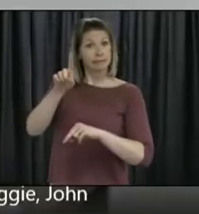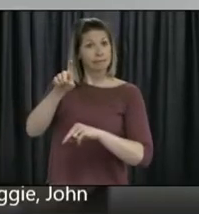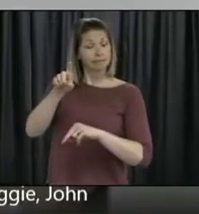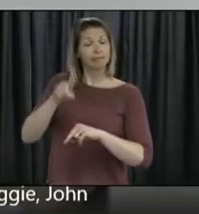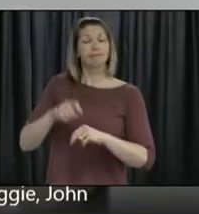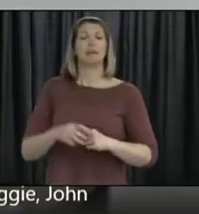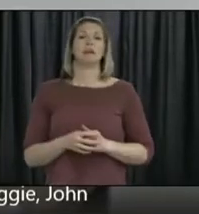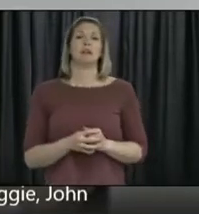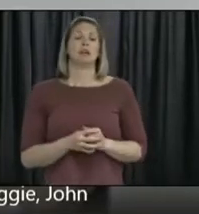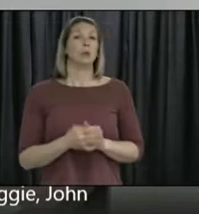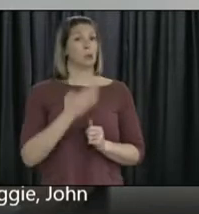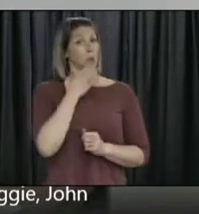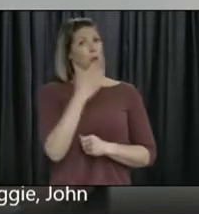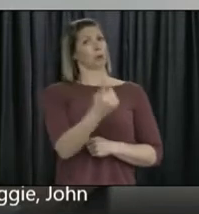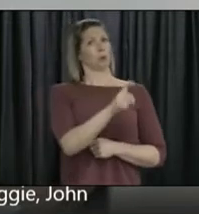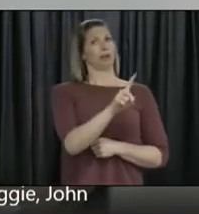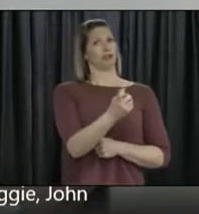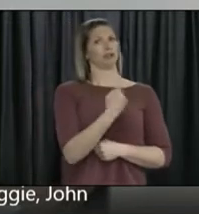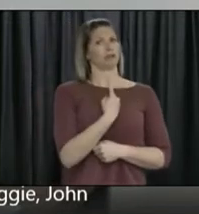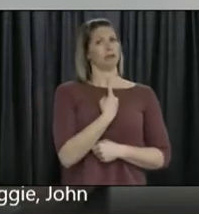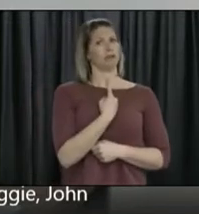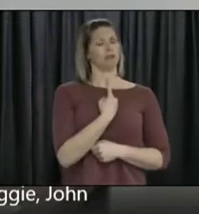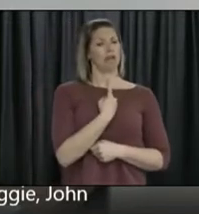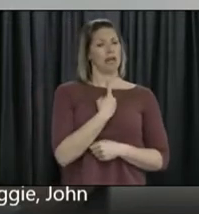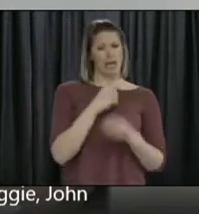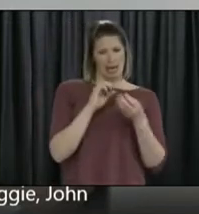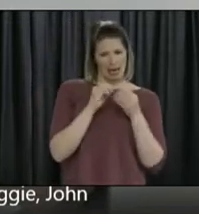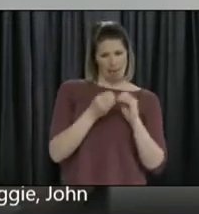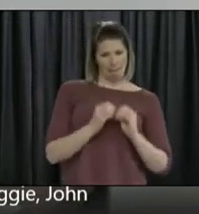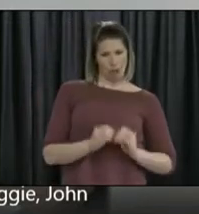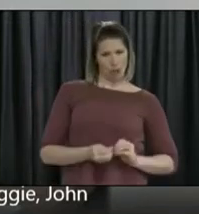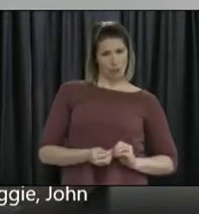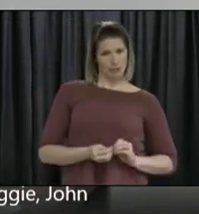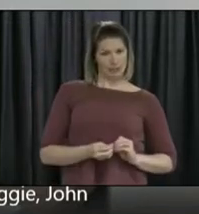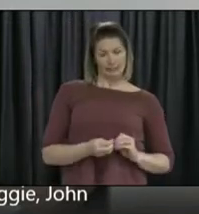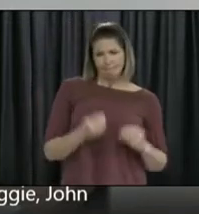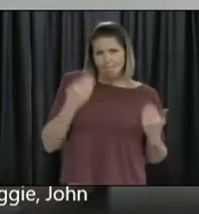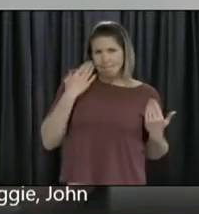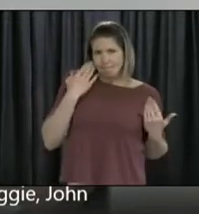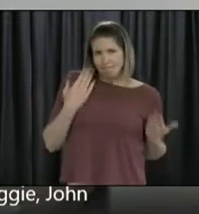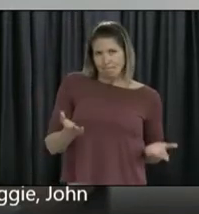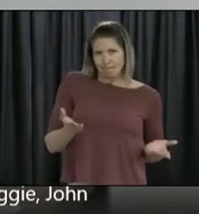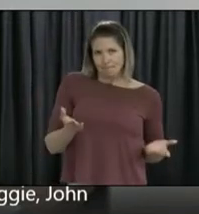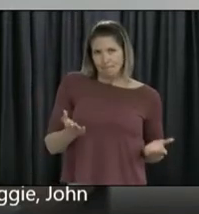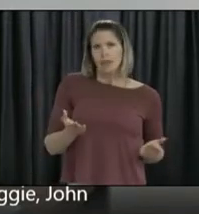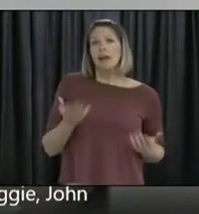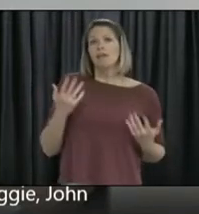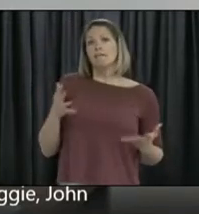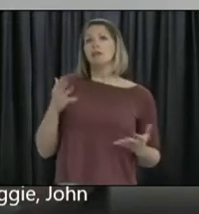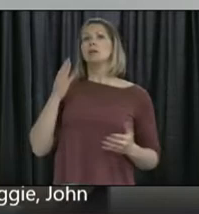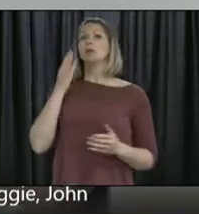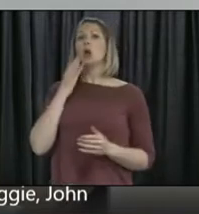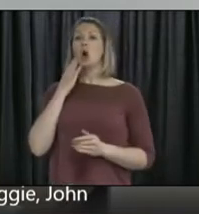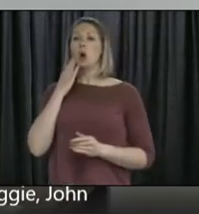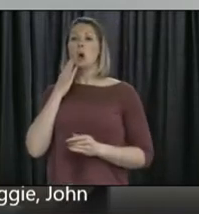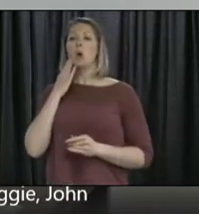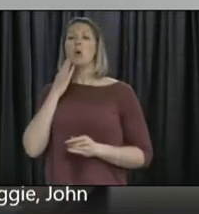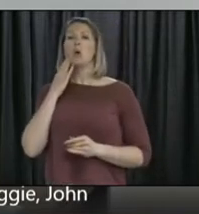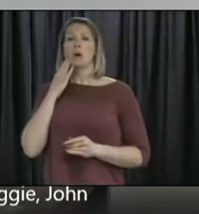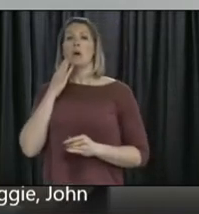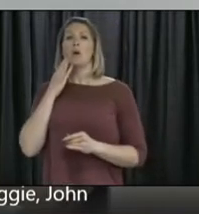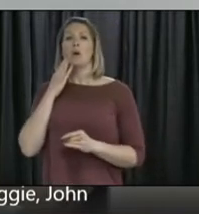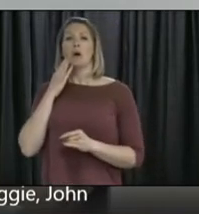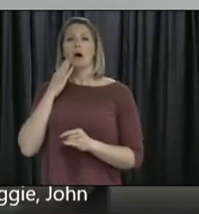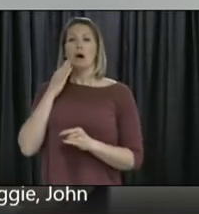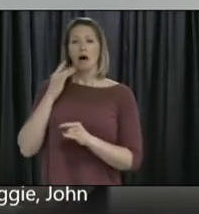don't have those statistics. We do know that we have had an increase, a significant increase, increase in some areas in terms